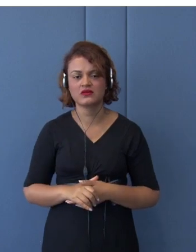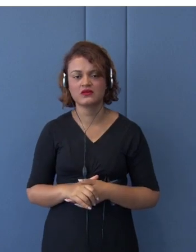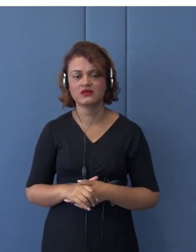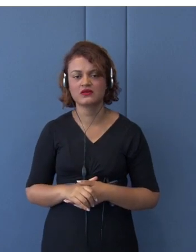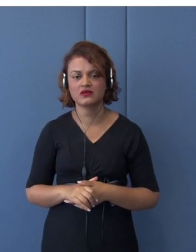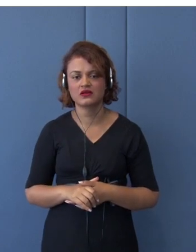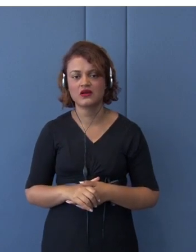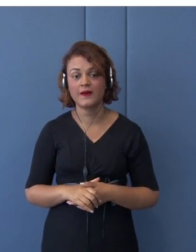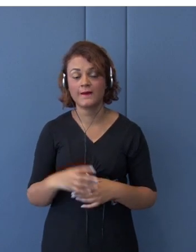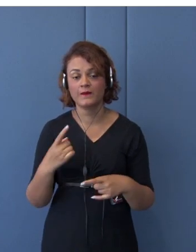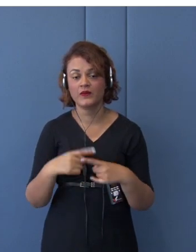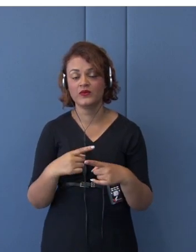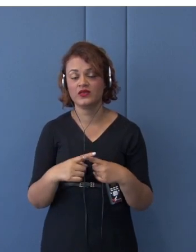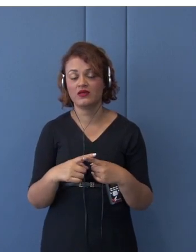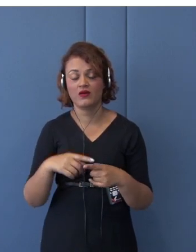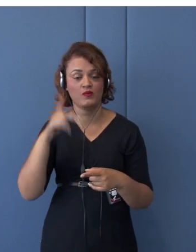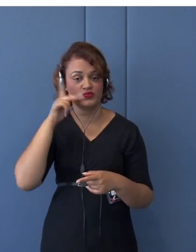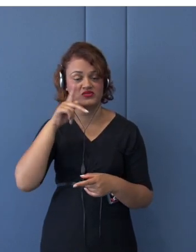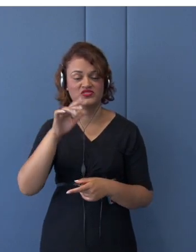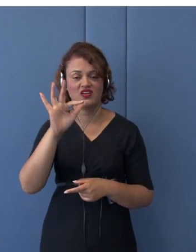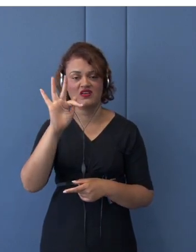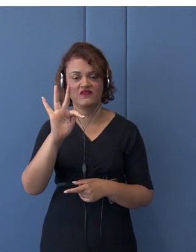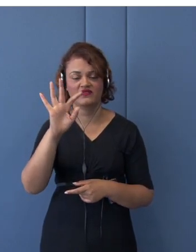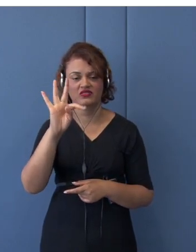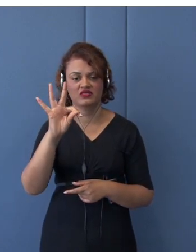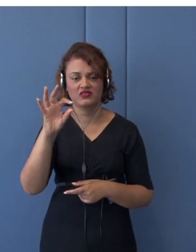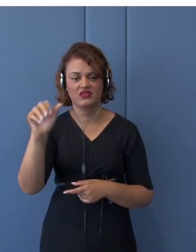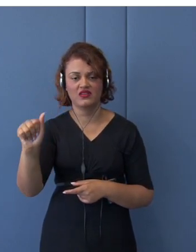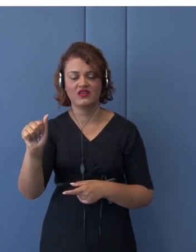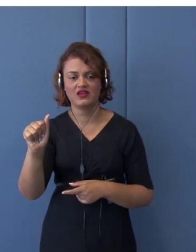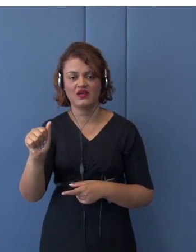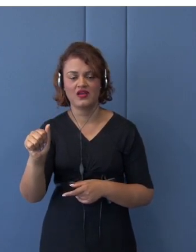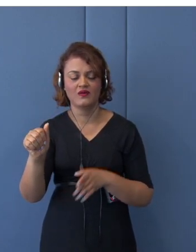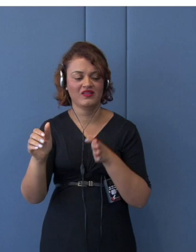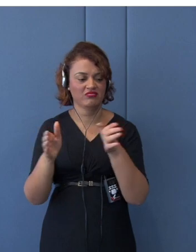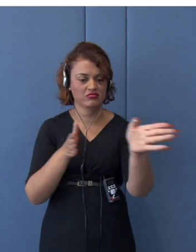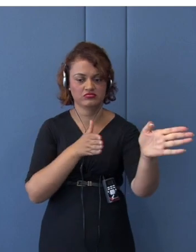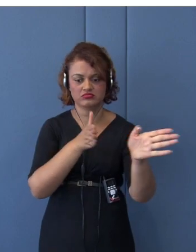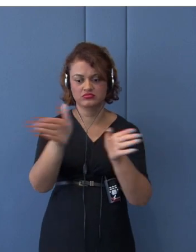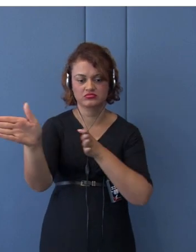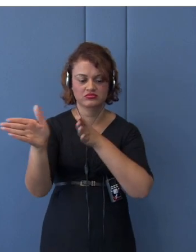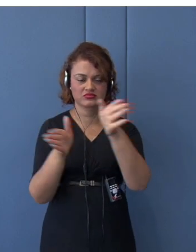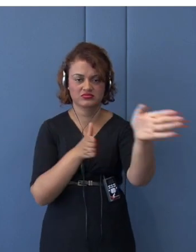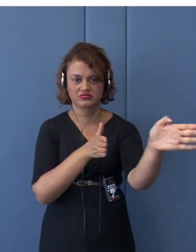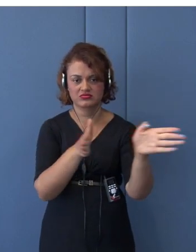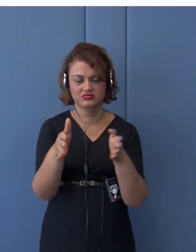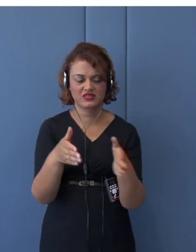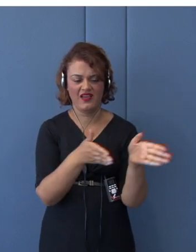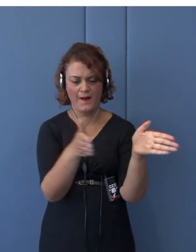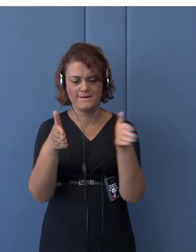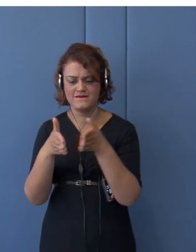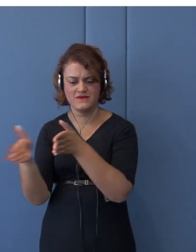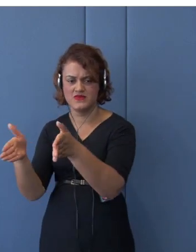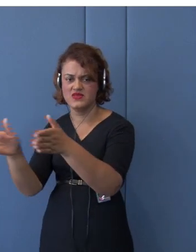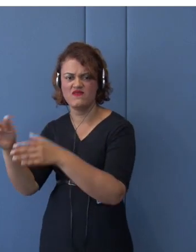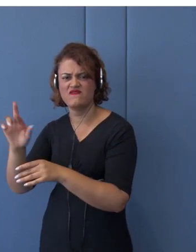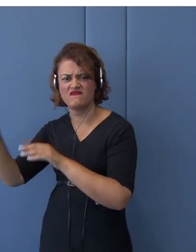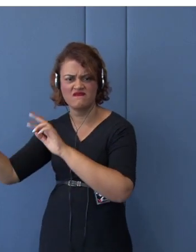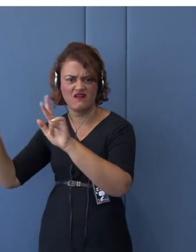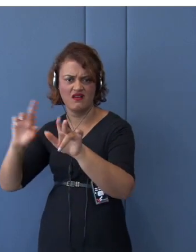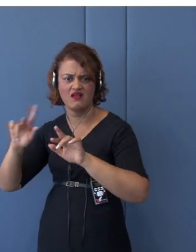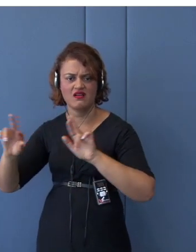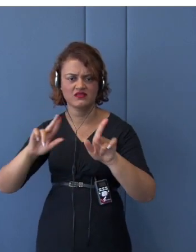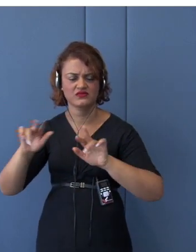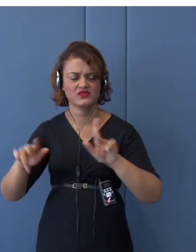multilateralize those regional endeavors. So, convergence of liberalization efforts in the three mega